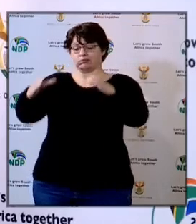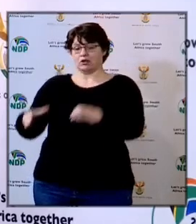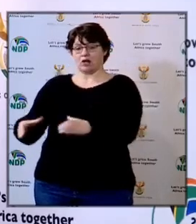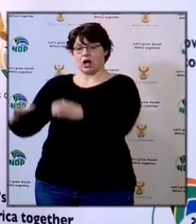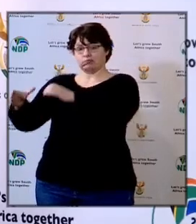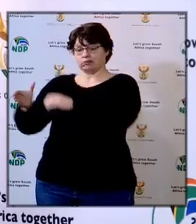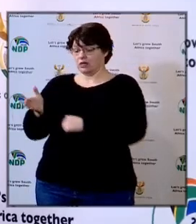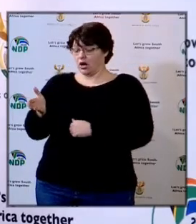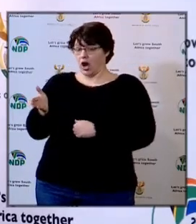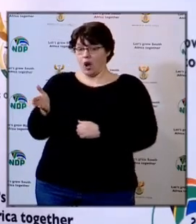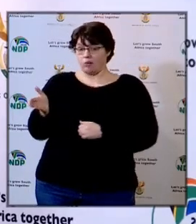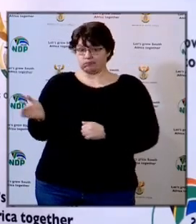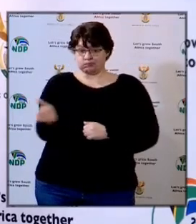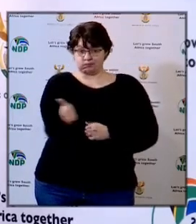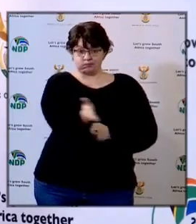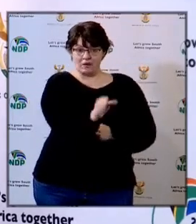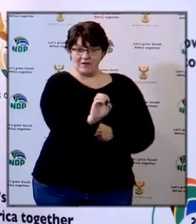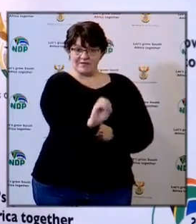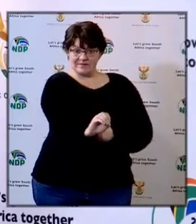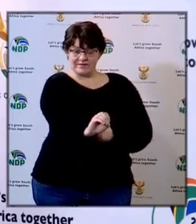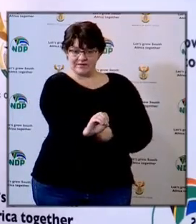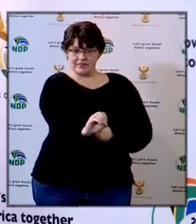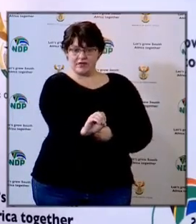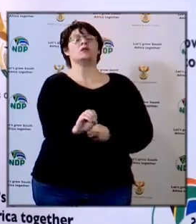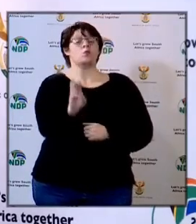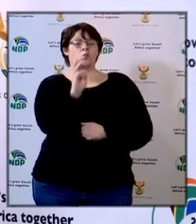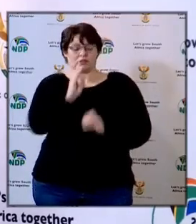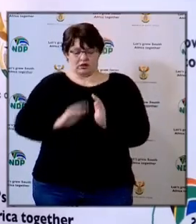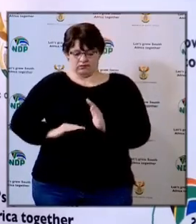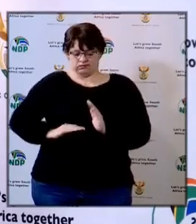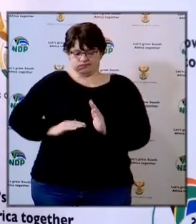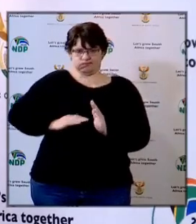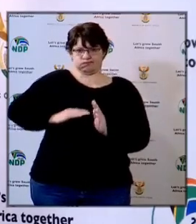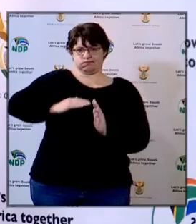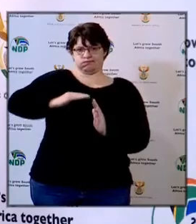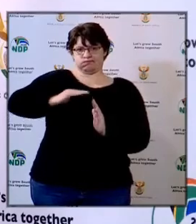facilities of schools with water.